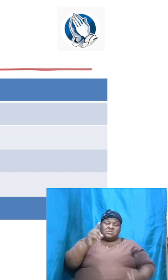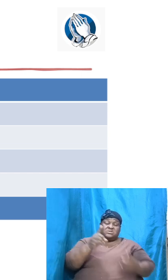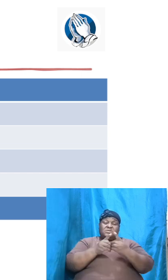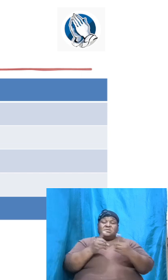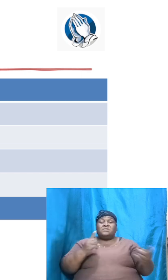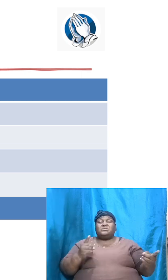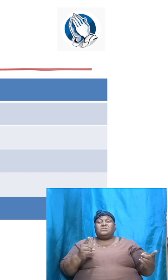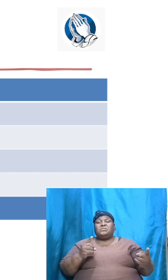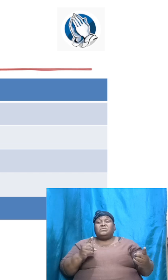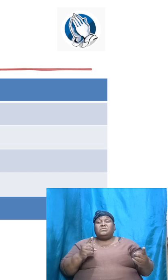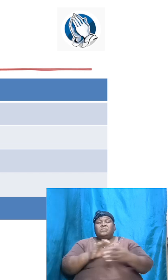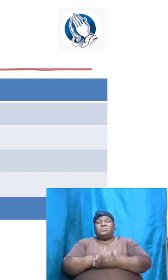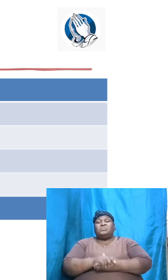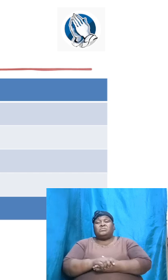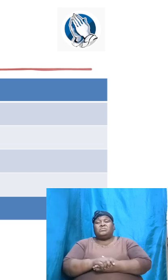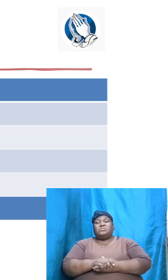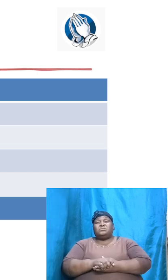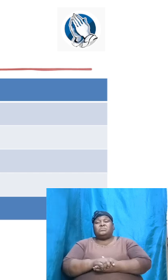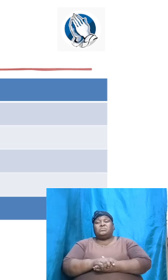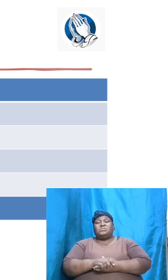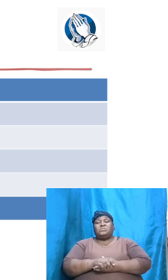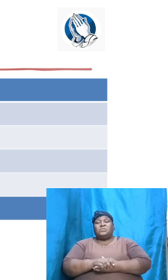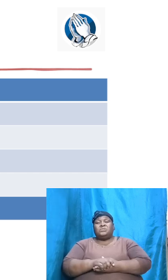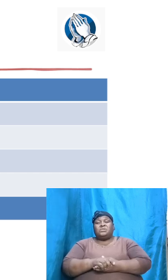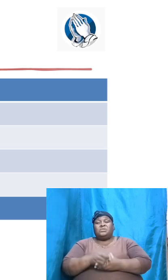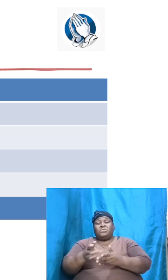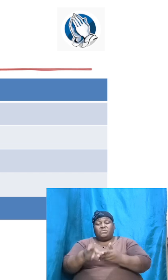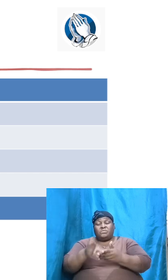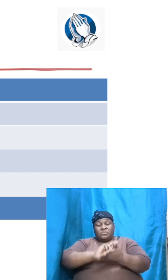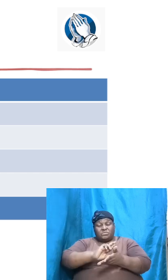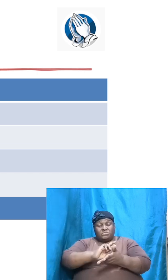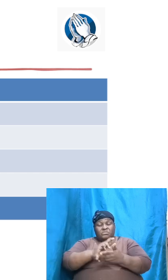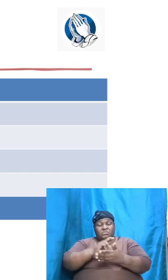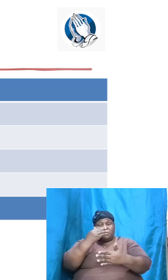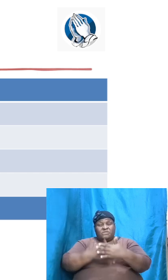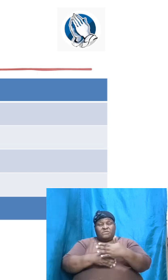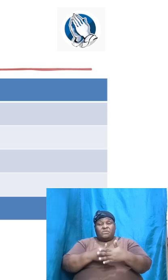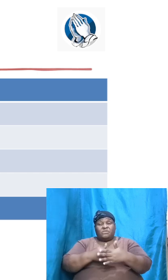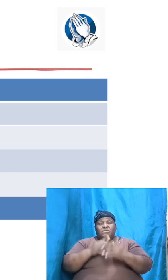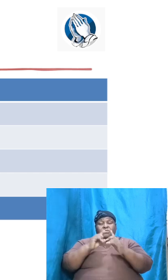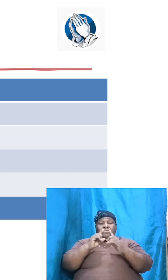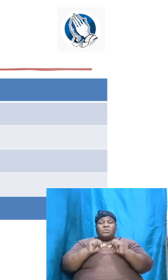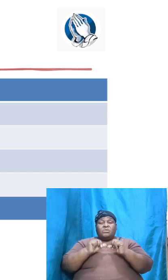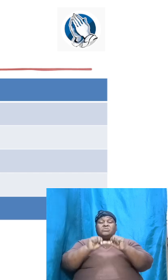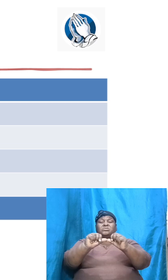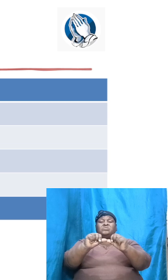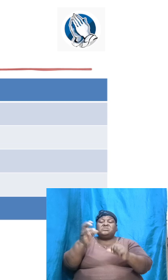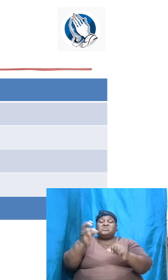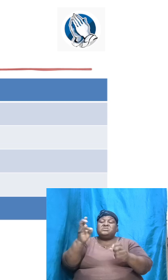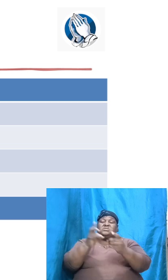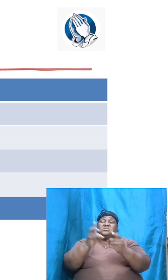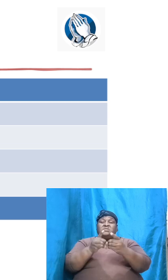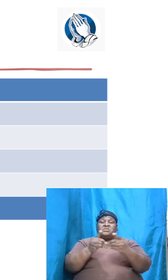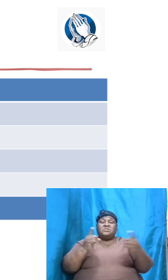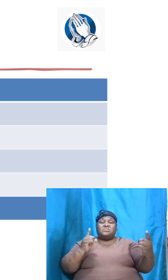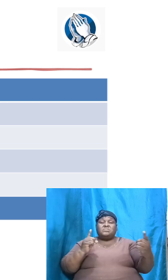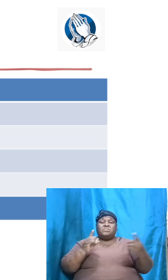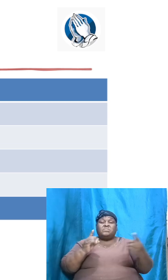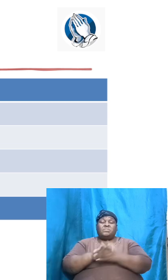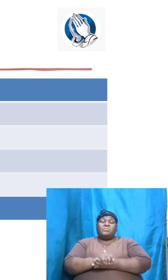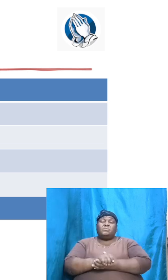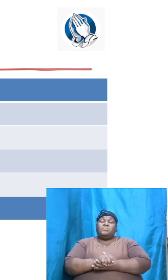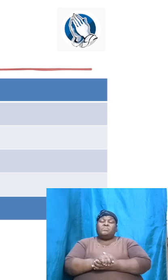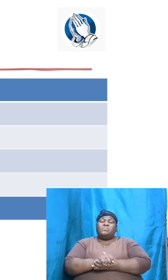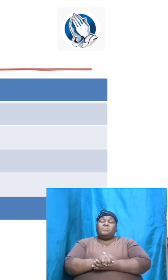go on to the seventh division. But just looking at the book, we realize that in one of the